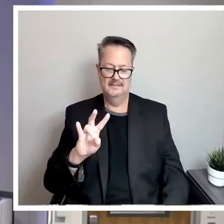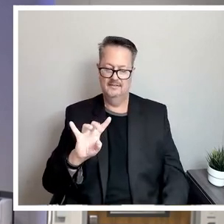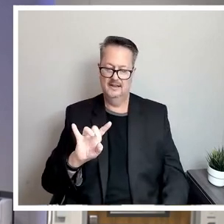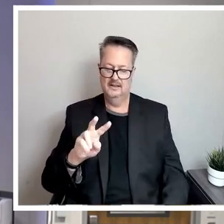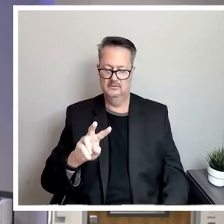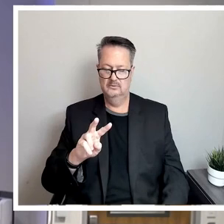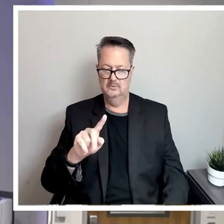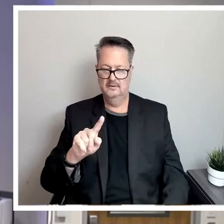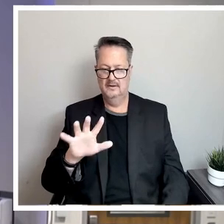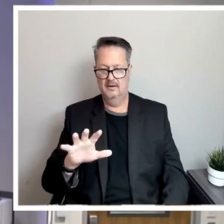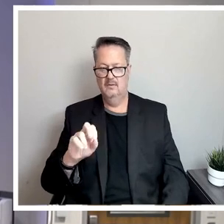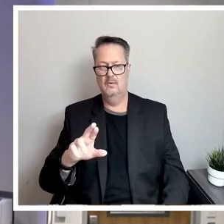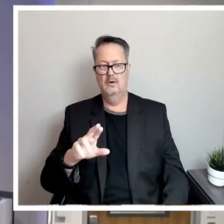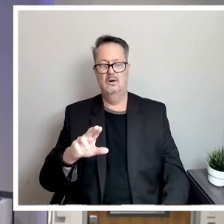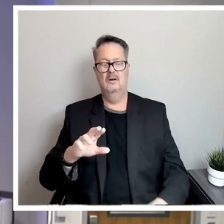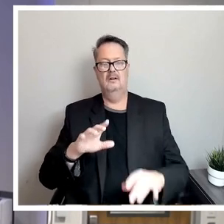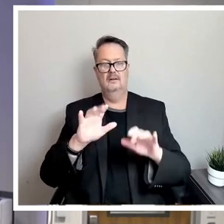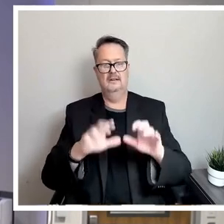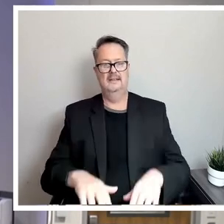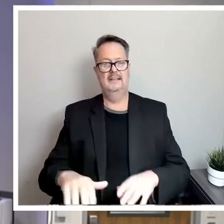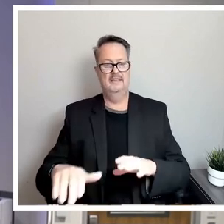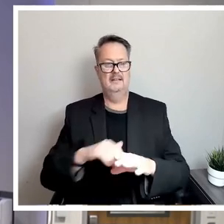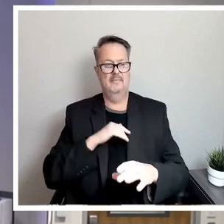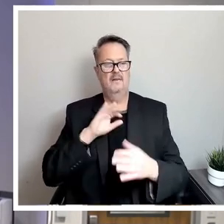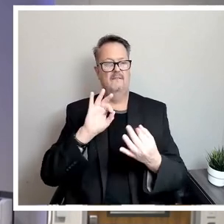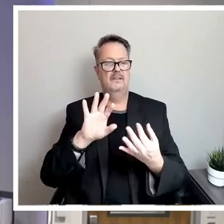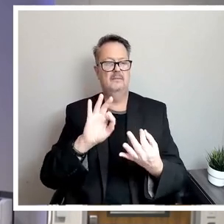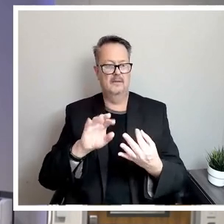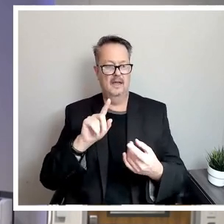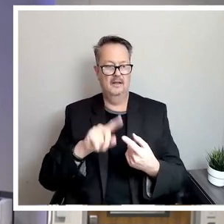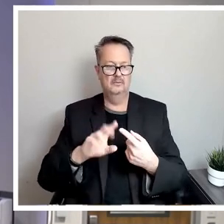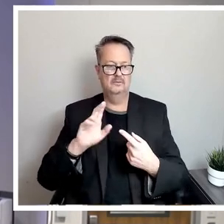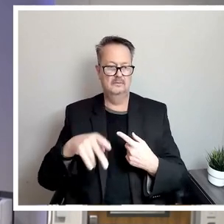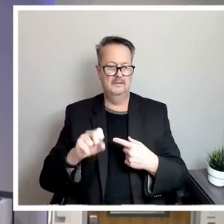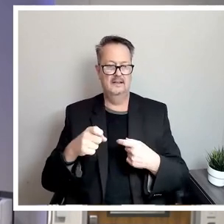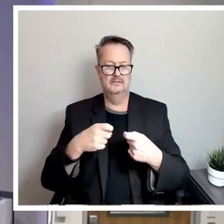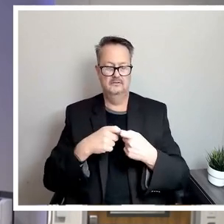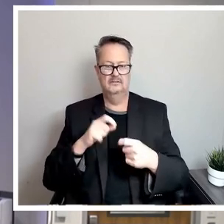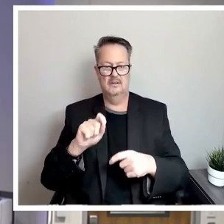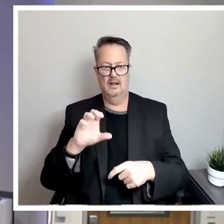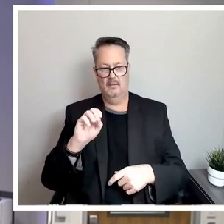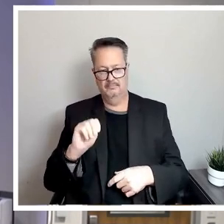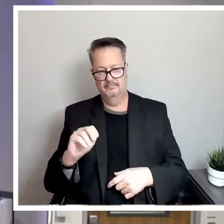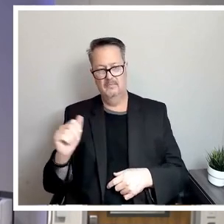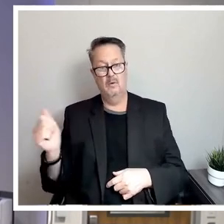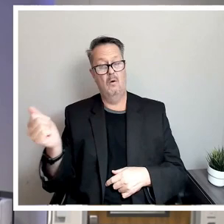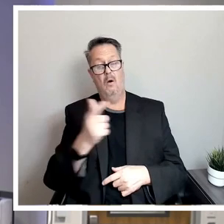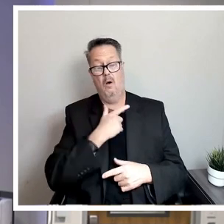cpsenergy.com. All written comments will be provided to the leadership and the trustees.